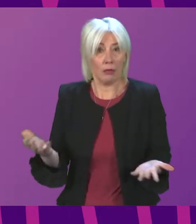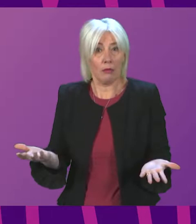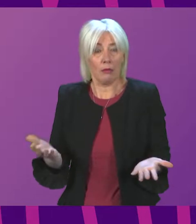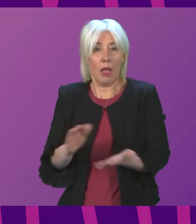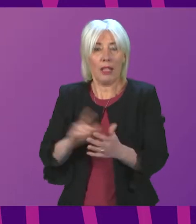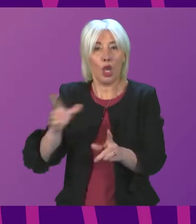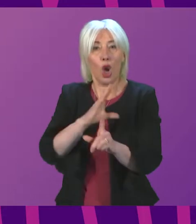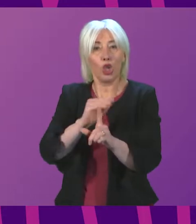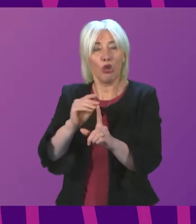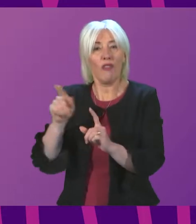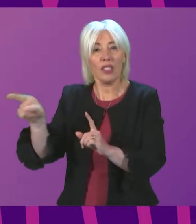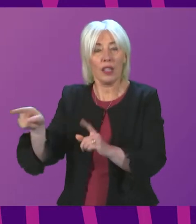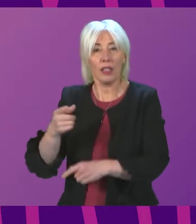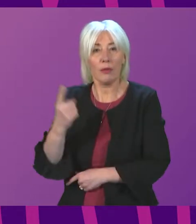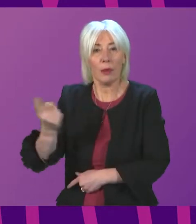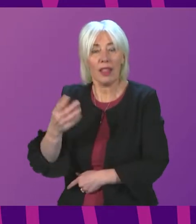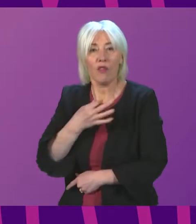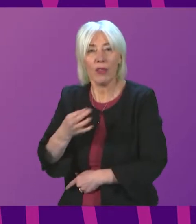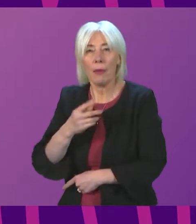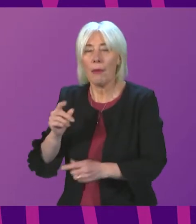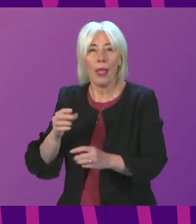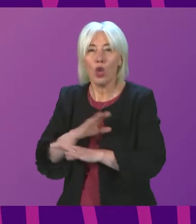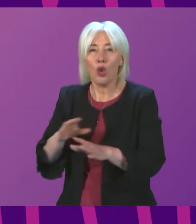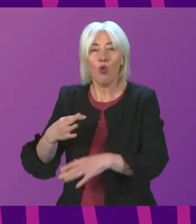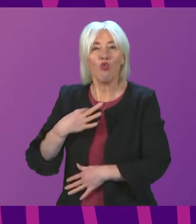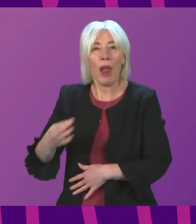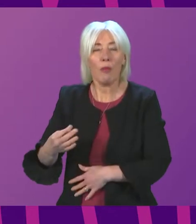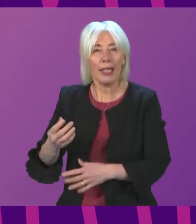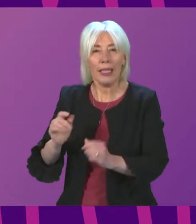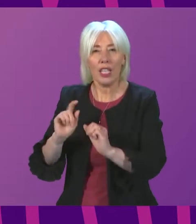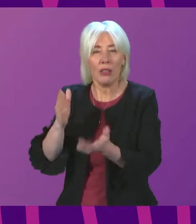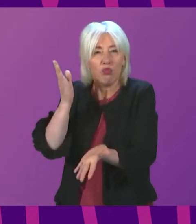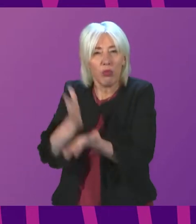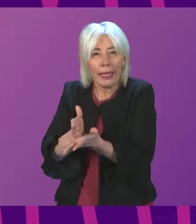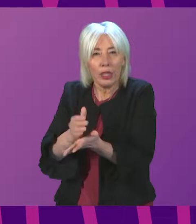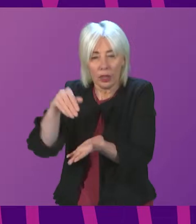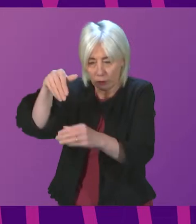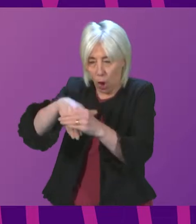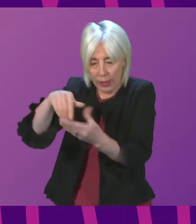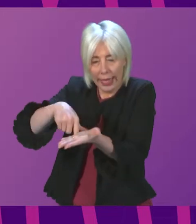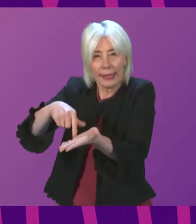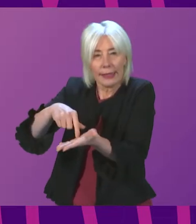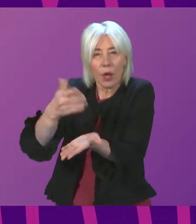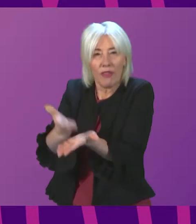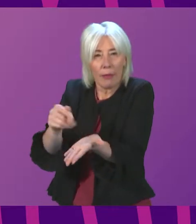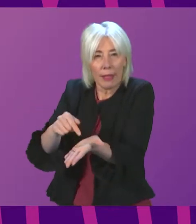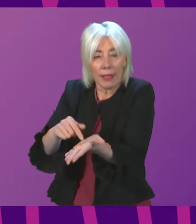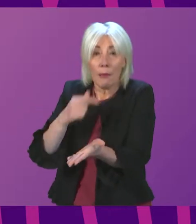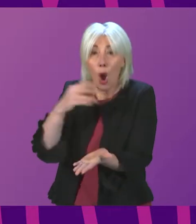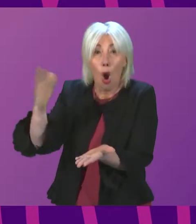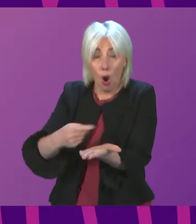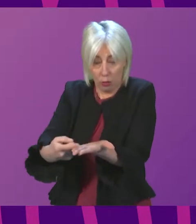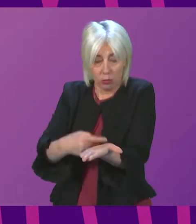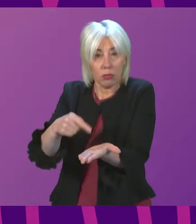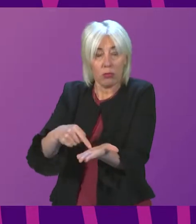the Conservatives are at risk of misrepresenting some of the contents of that bill, but every single provision in it will